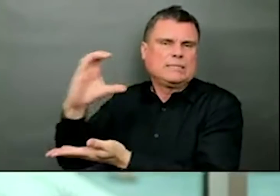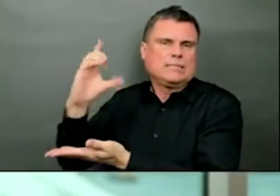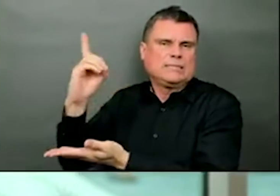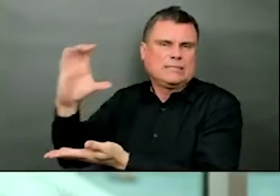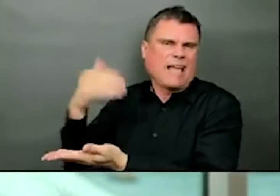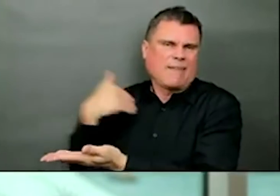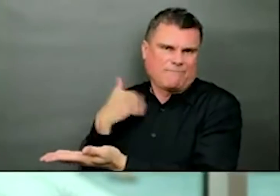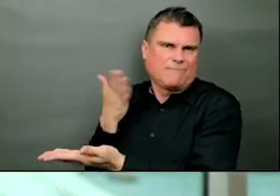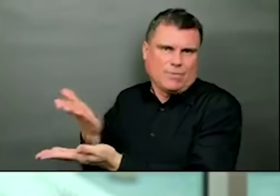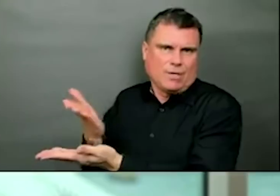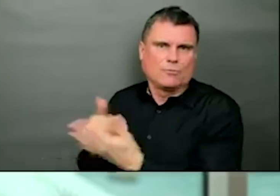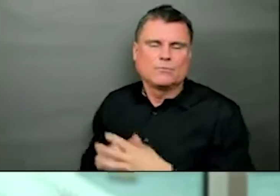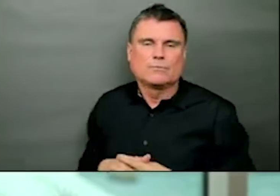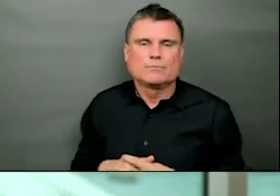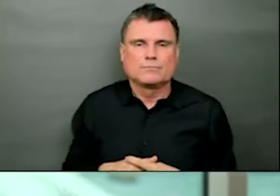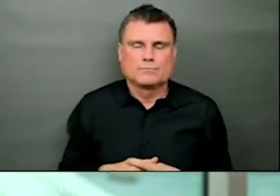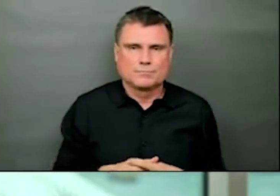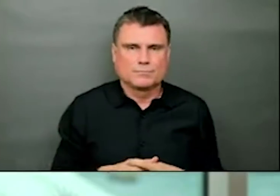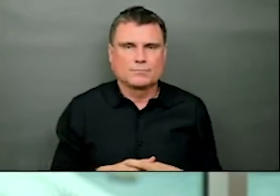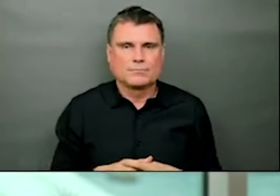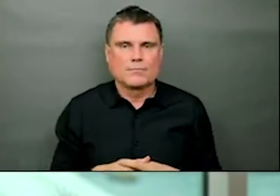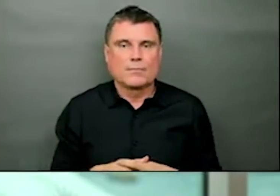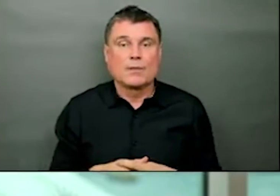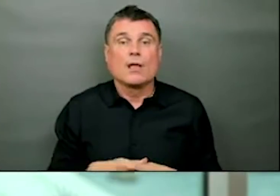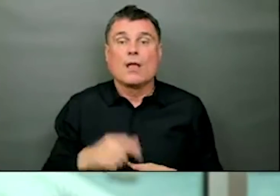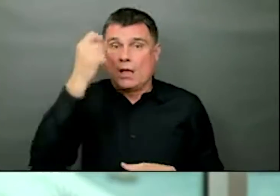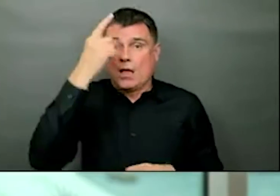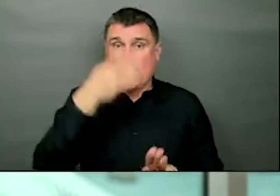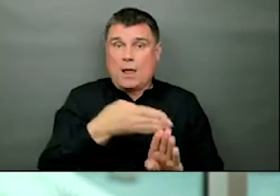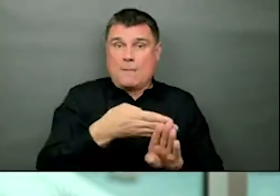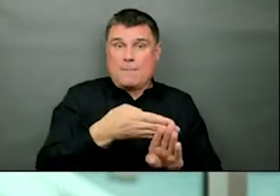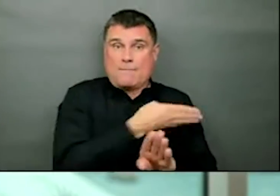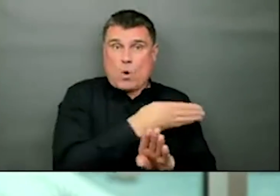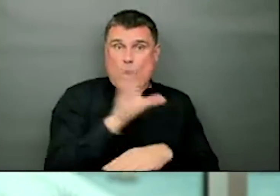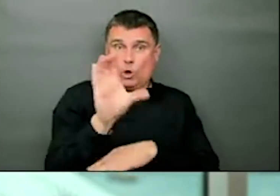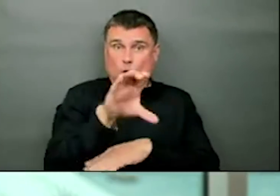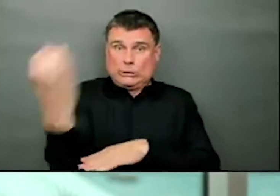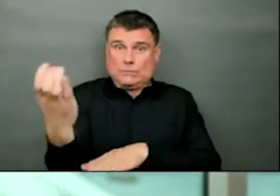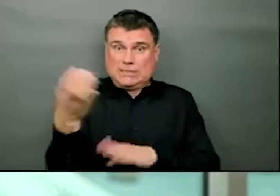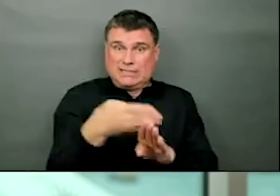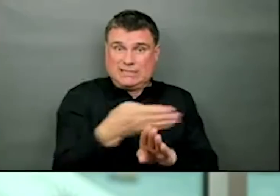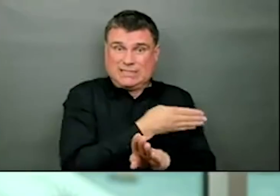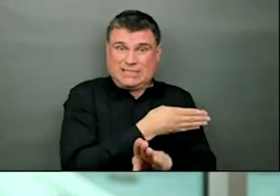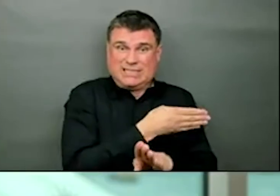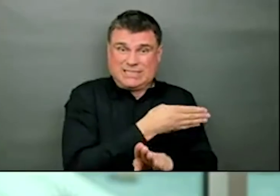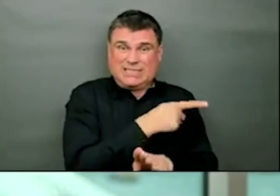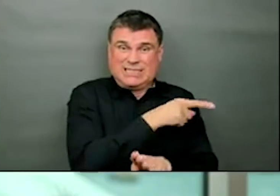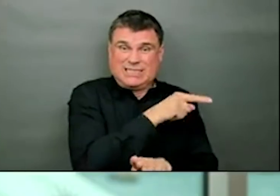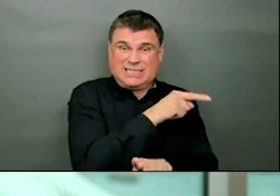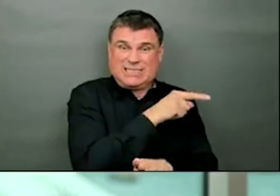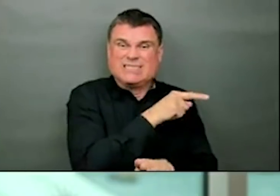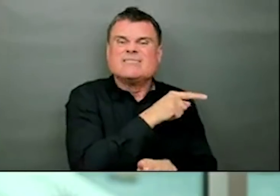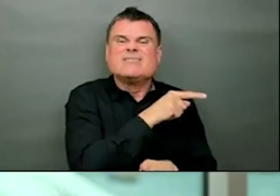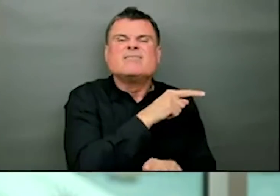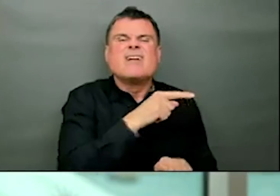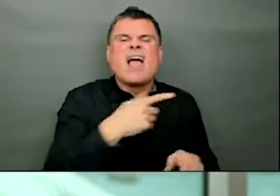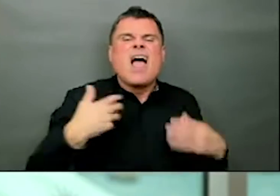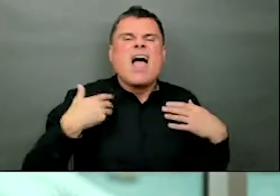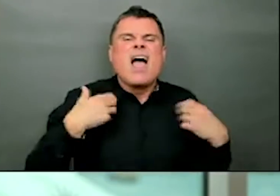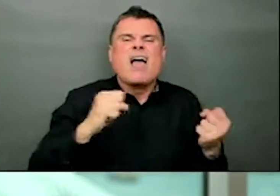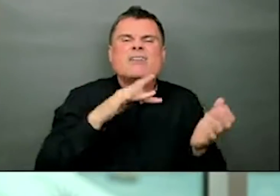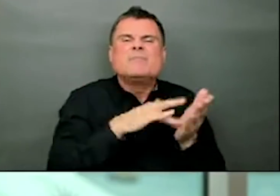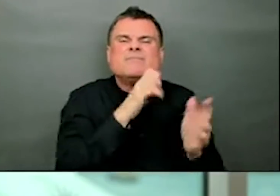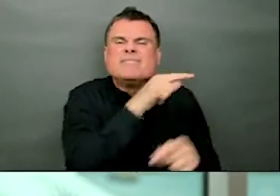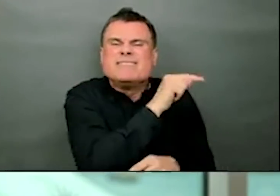the post-Christmas period was an increase and a significant increase in cases in the interior health authority at times, both in cases and